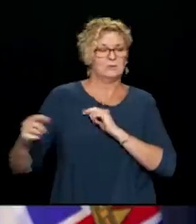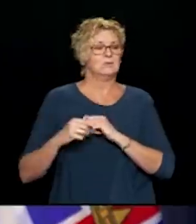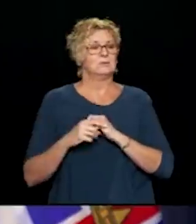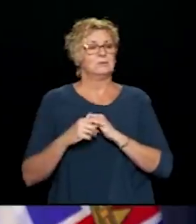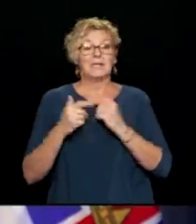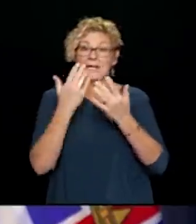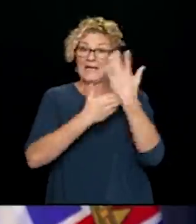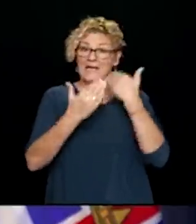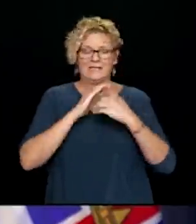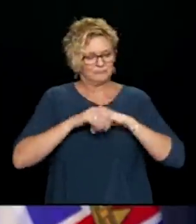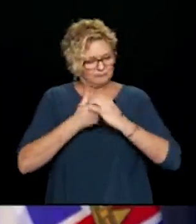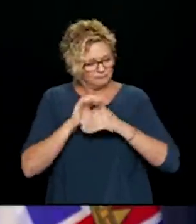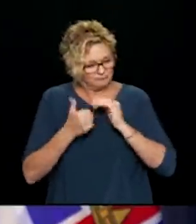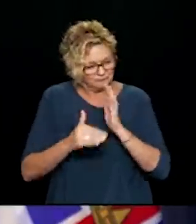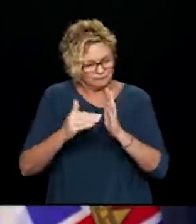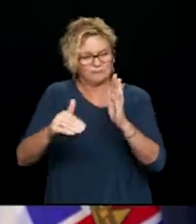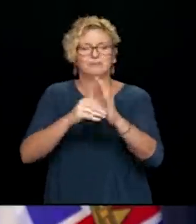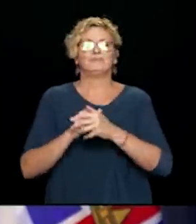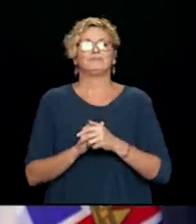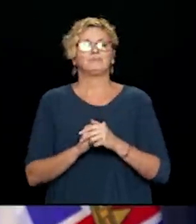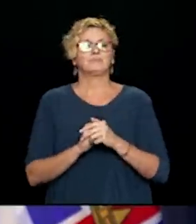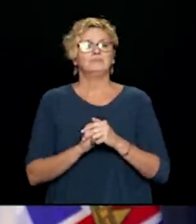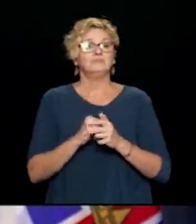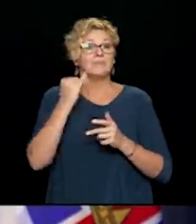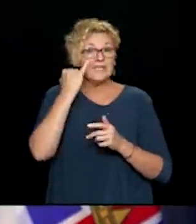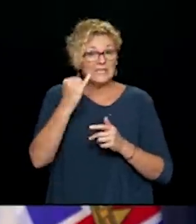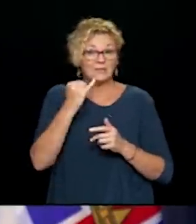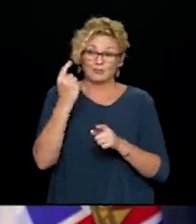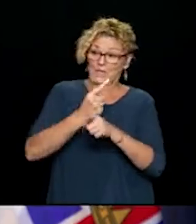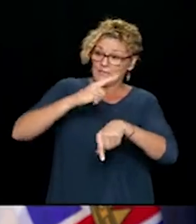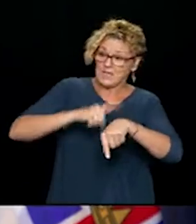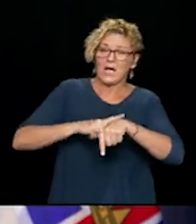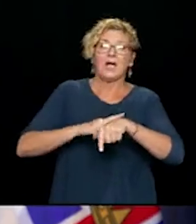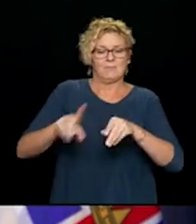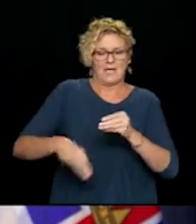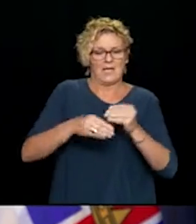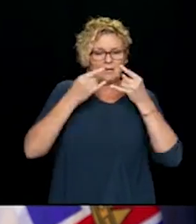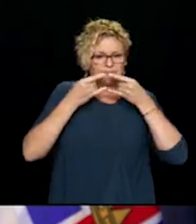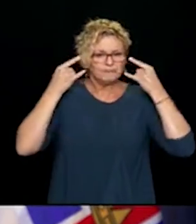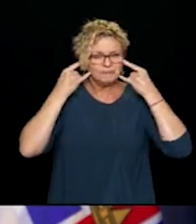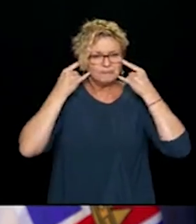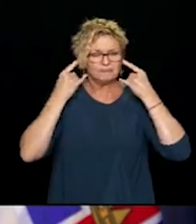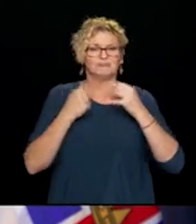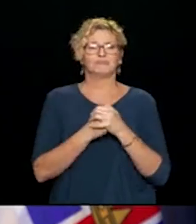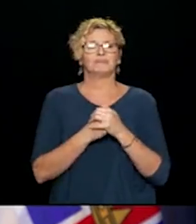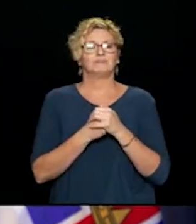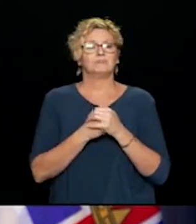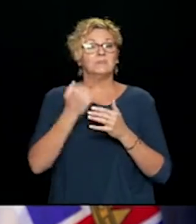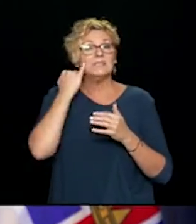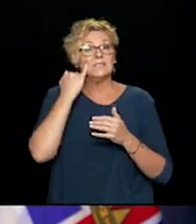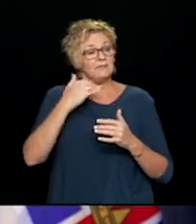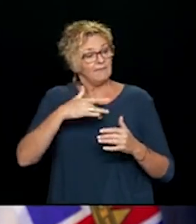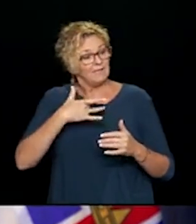saves lives. Washing our hands stops the spread and saves lives. Wearing a mask when asked to, required to, when it's the right thing to do